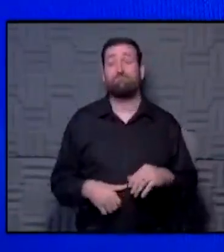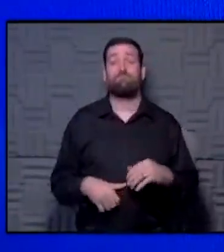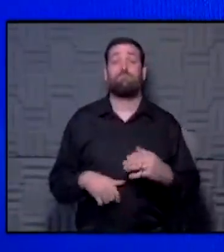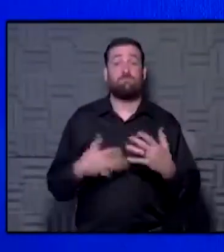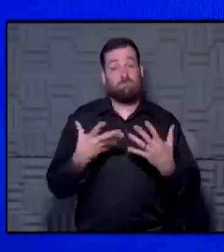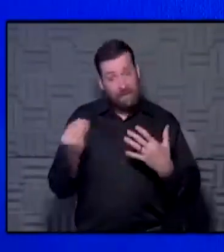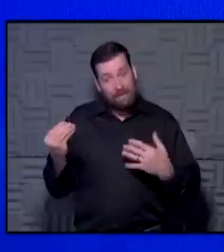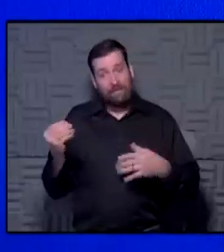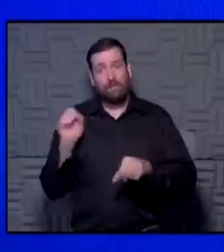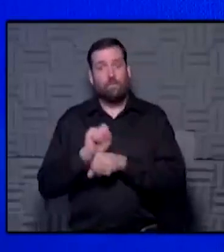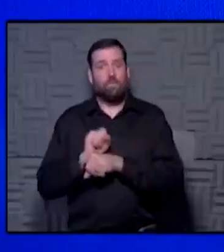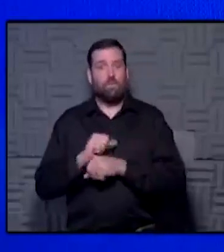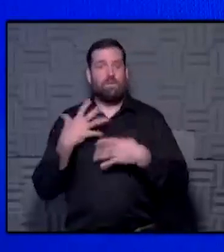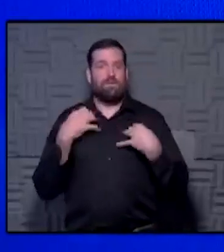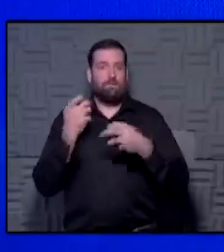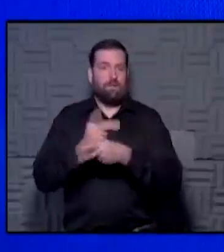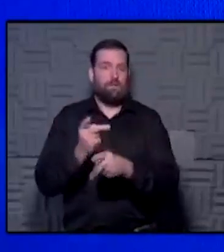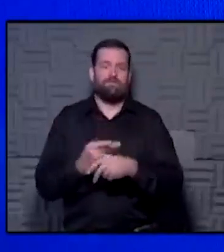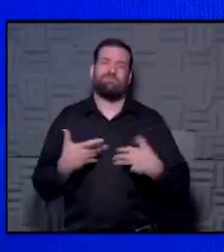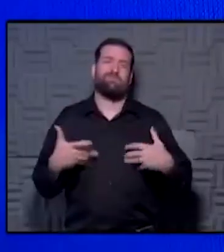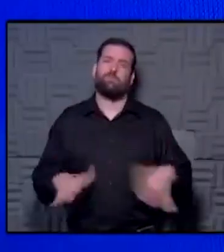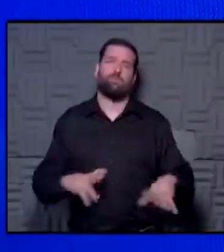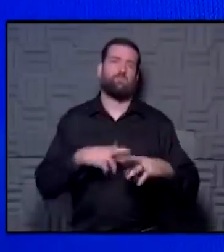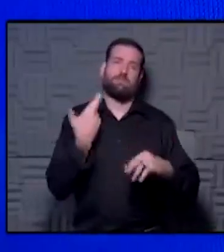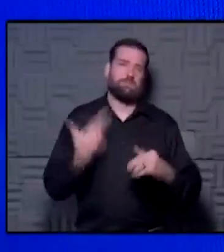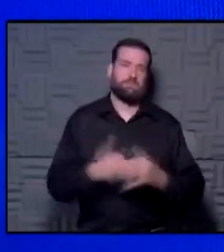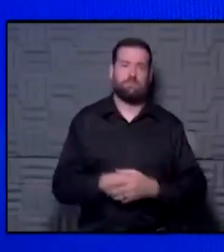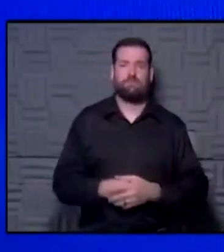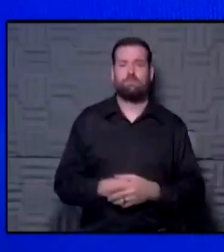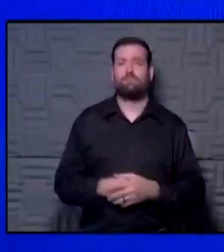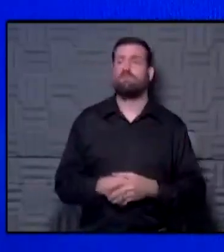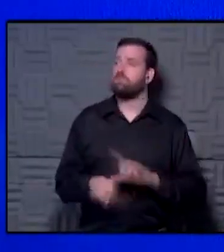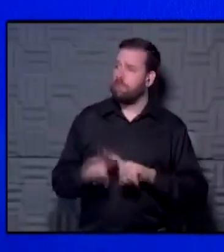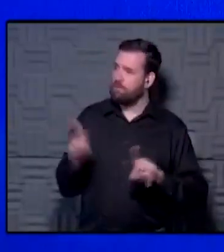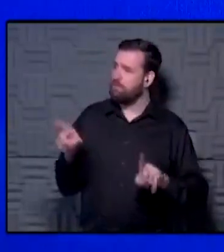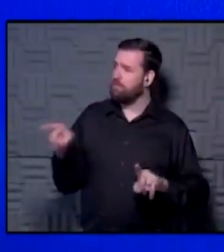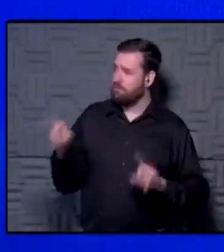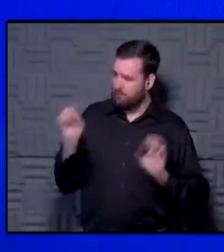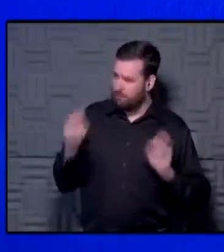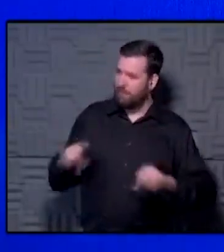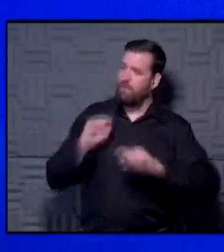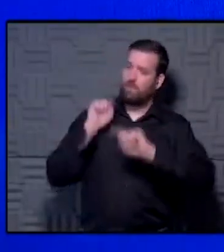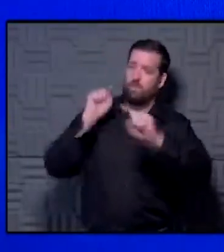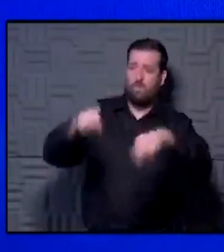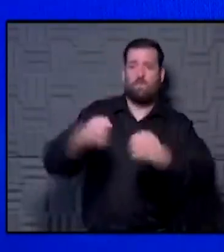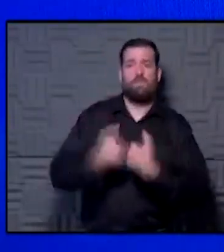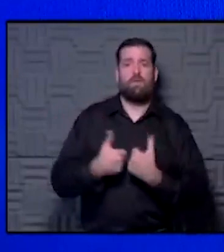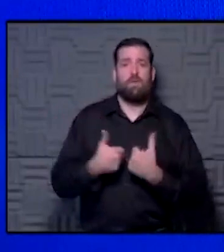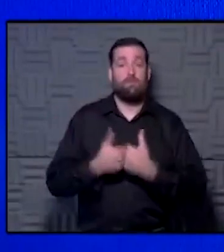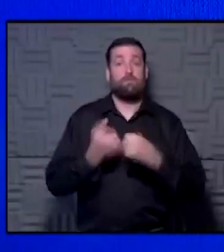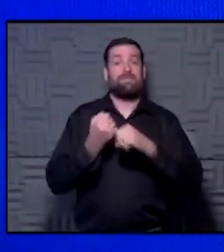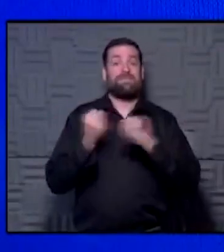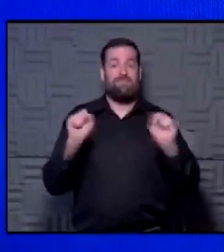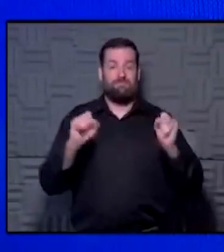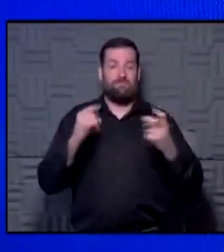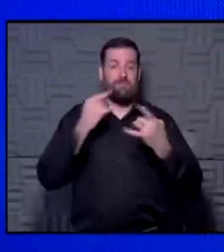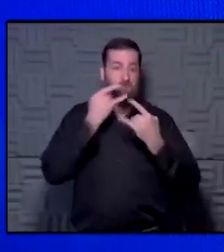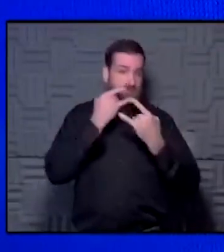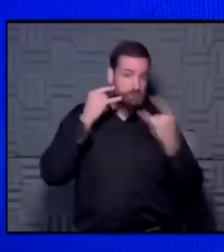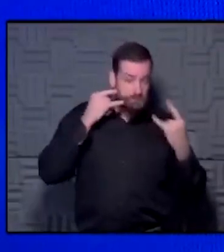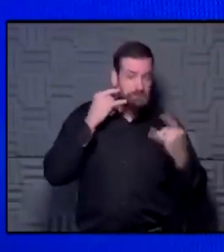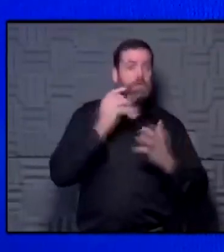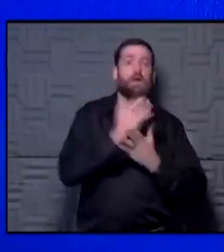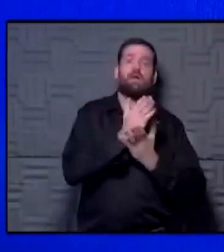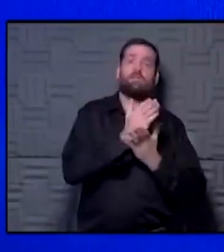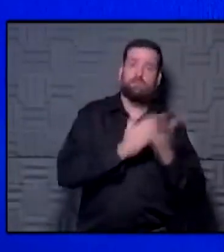a healthcare setting. Don't want to take any risks around that. But I think you probably can go to a game safely. Wearing your mask does offer